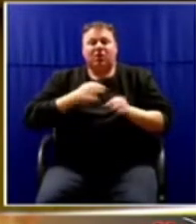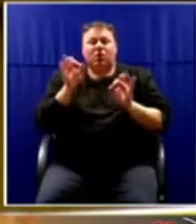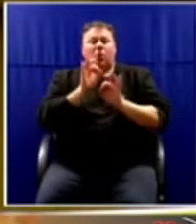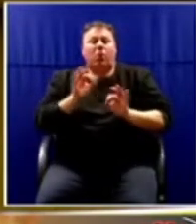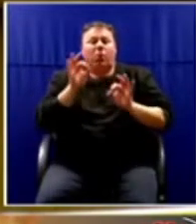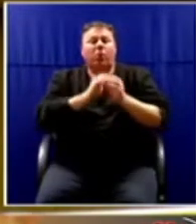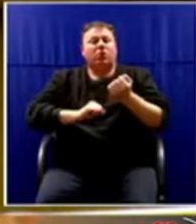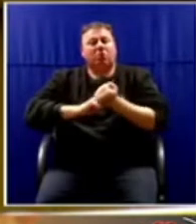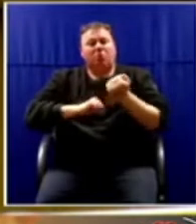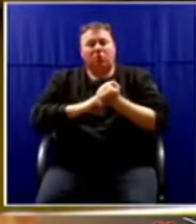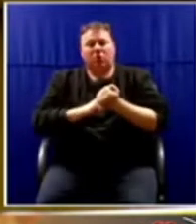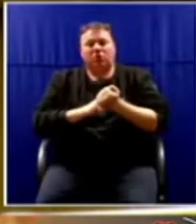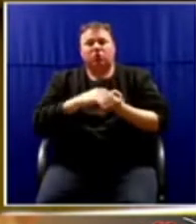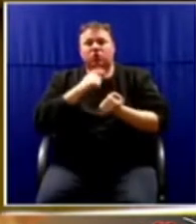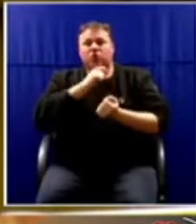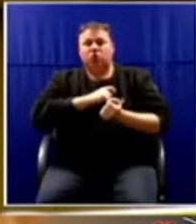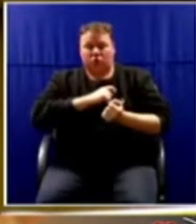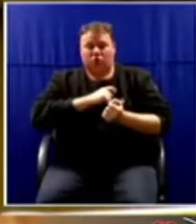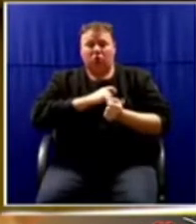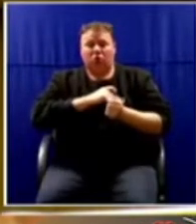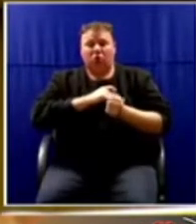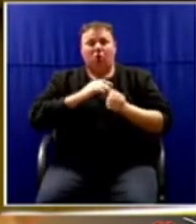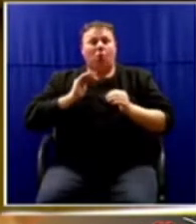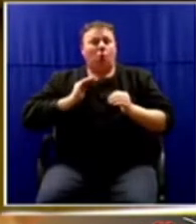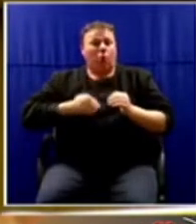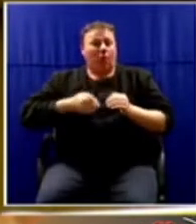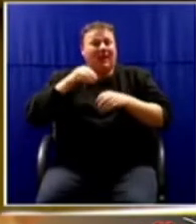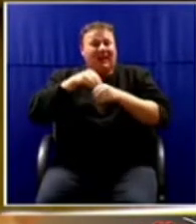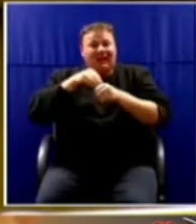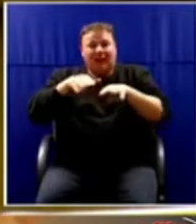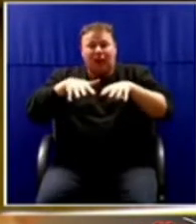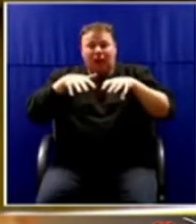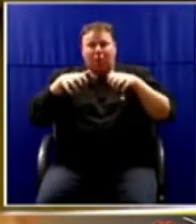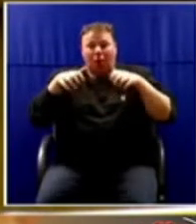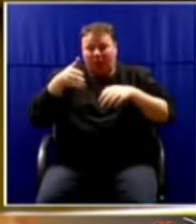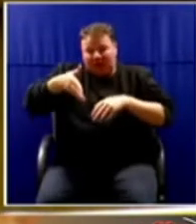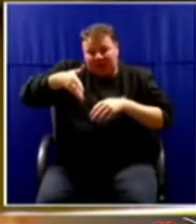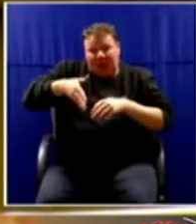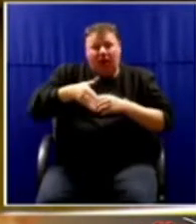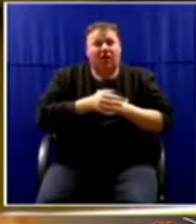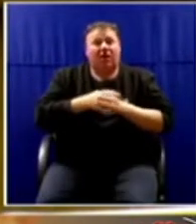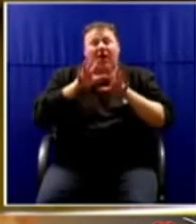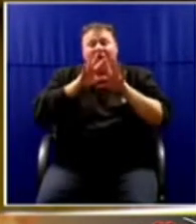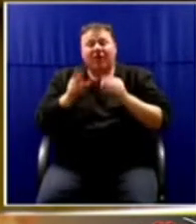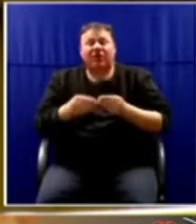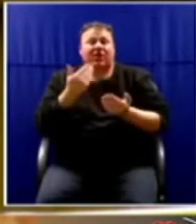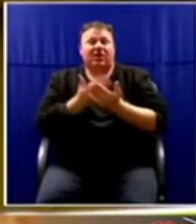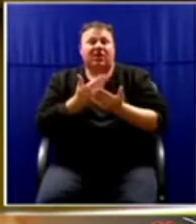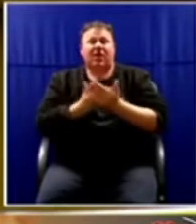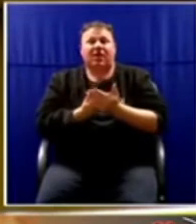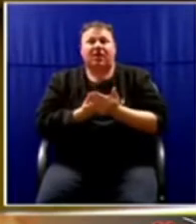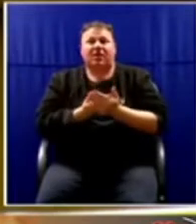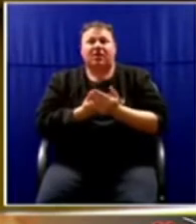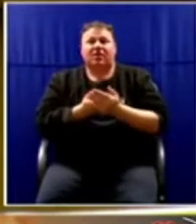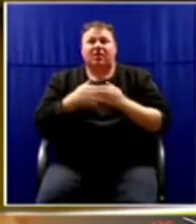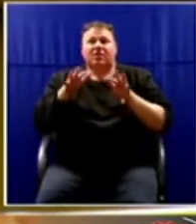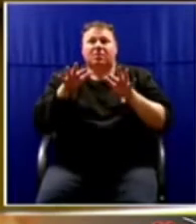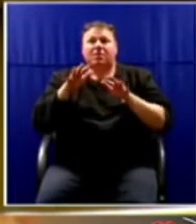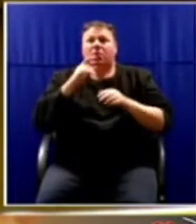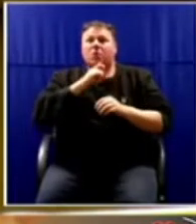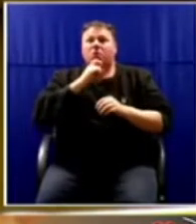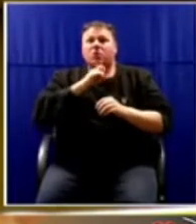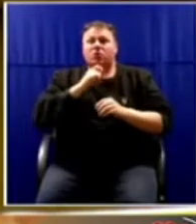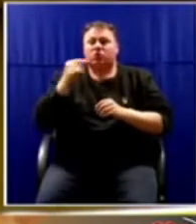know that there are women in this house doing everything they can to hold those who use GBV as a